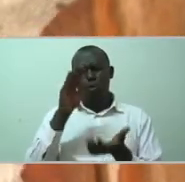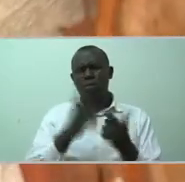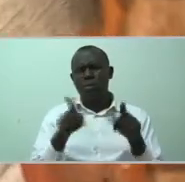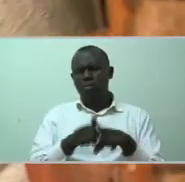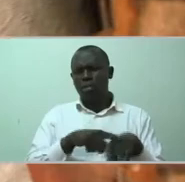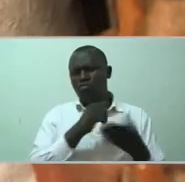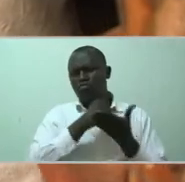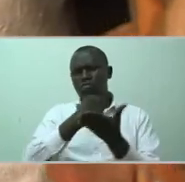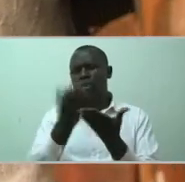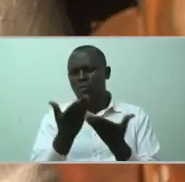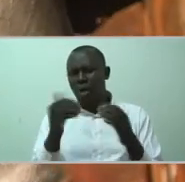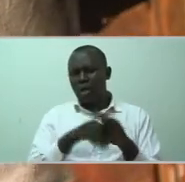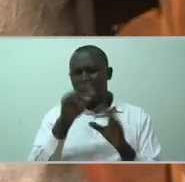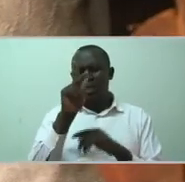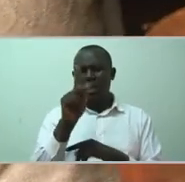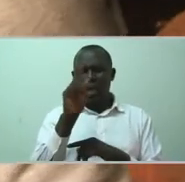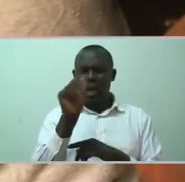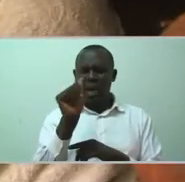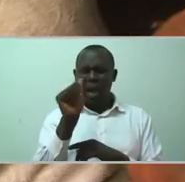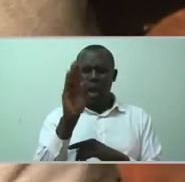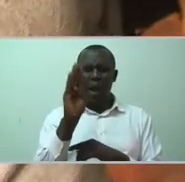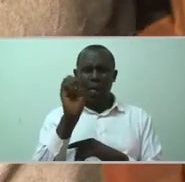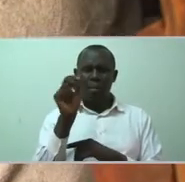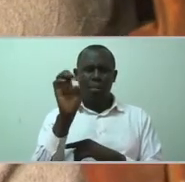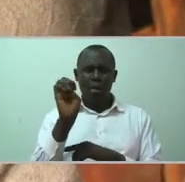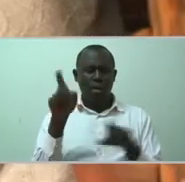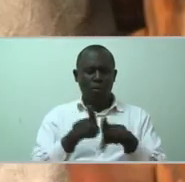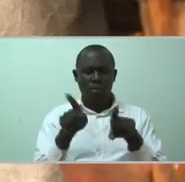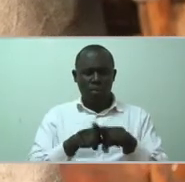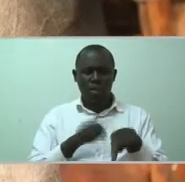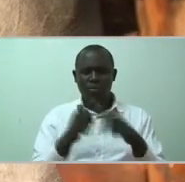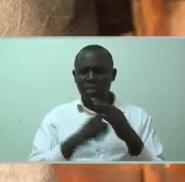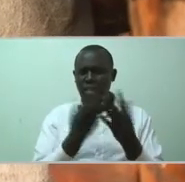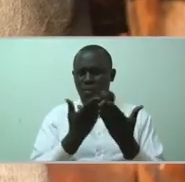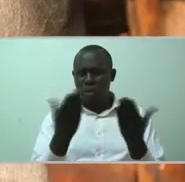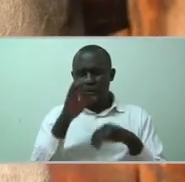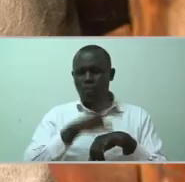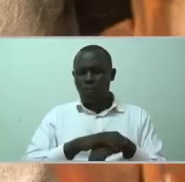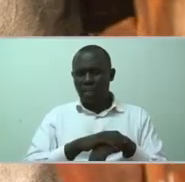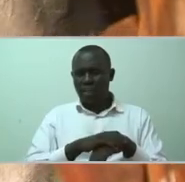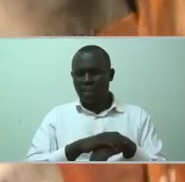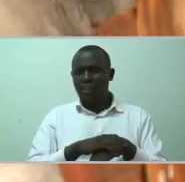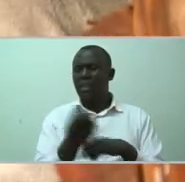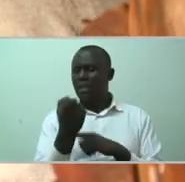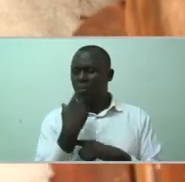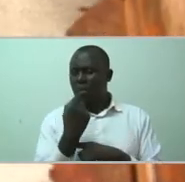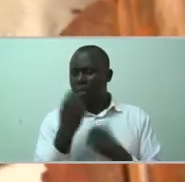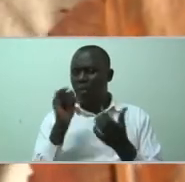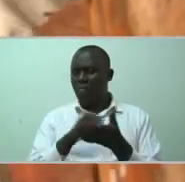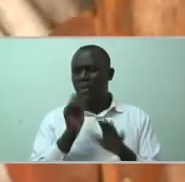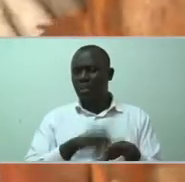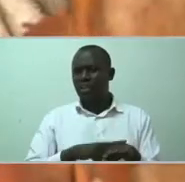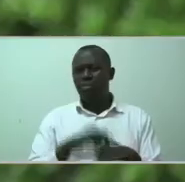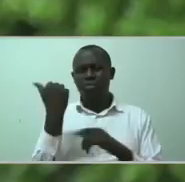to Kamiri, a facility in Kabete, where we started the treatment. And it was that time we knew